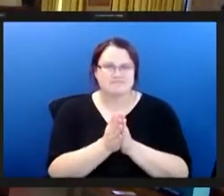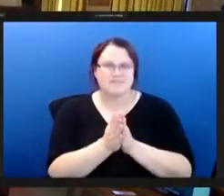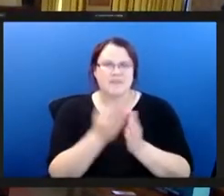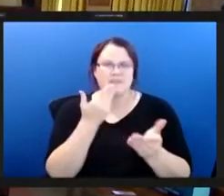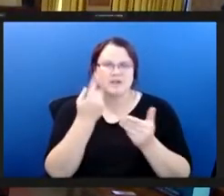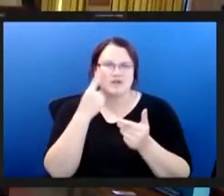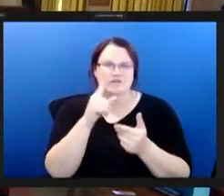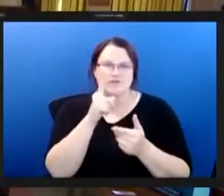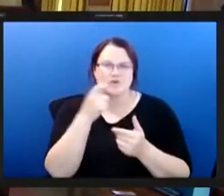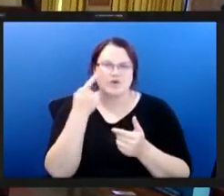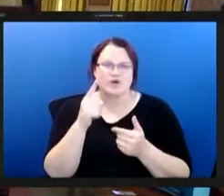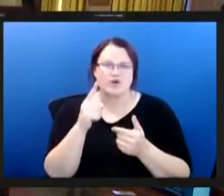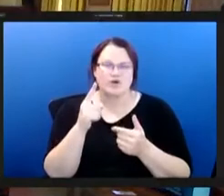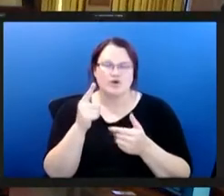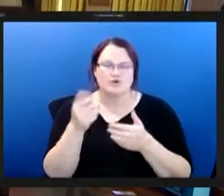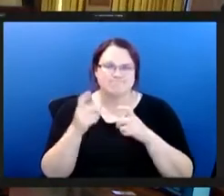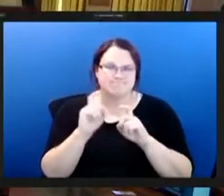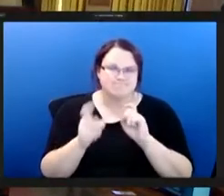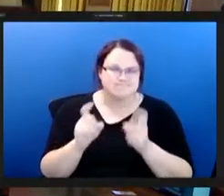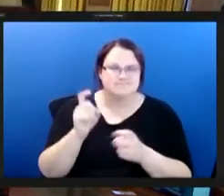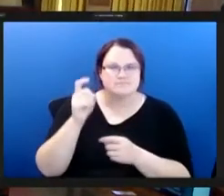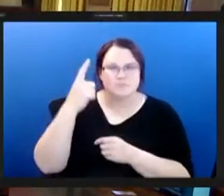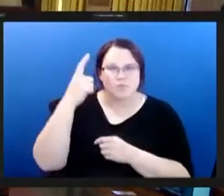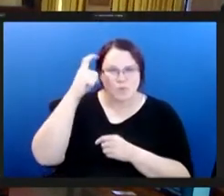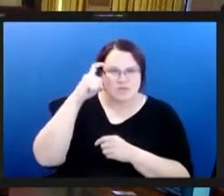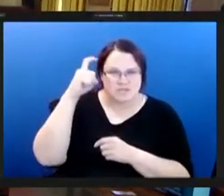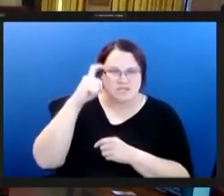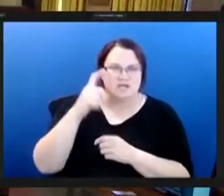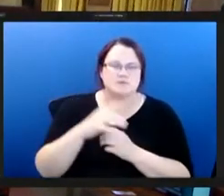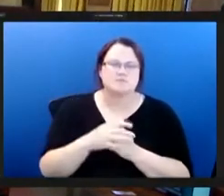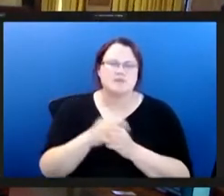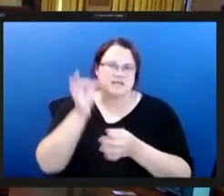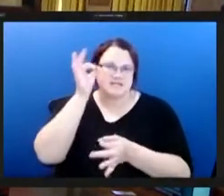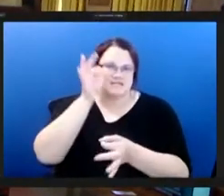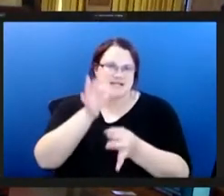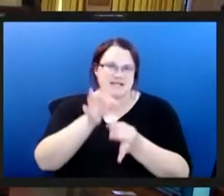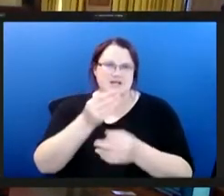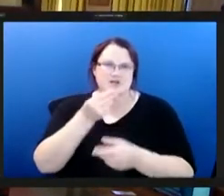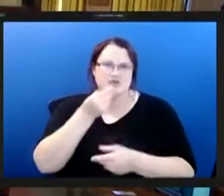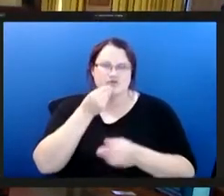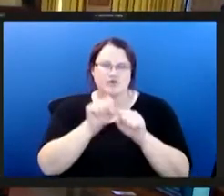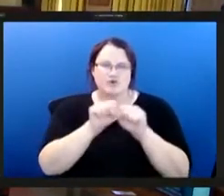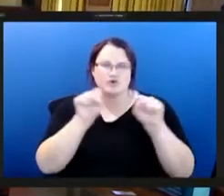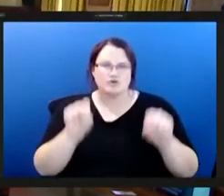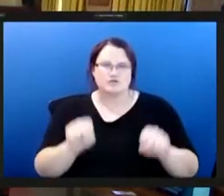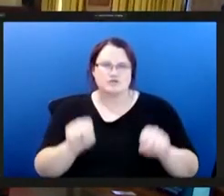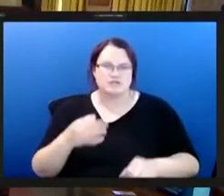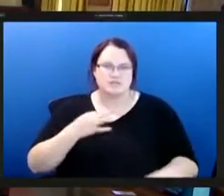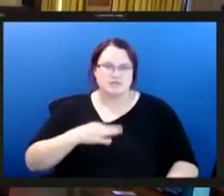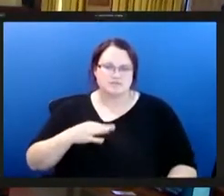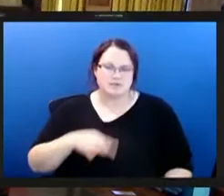so much of their wisdom and long-term dedication to food systems in pittsburgh